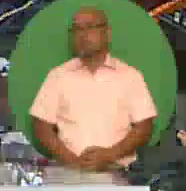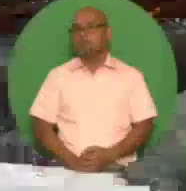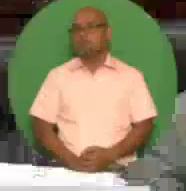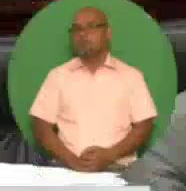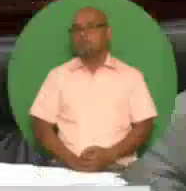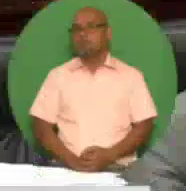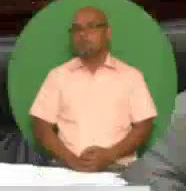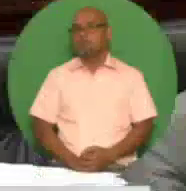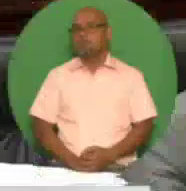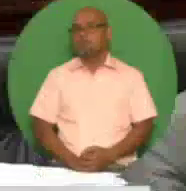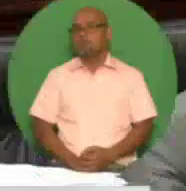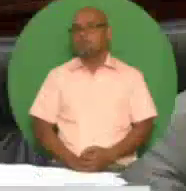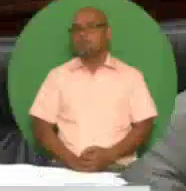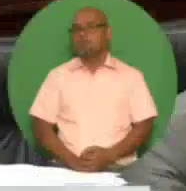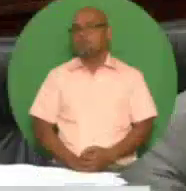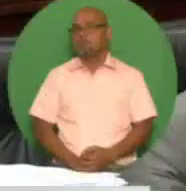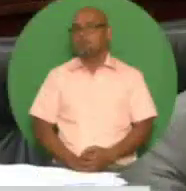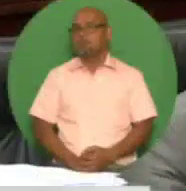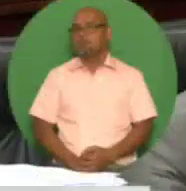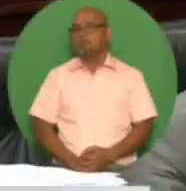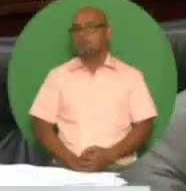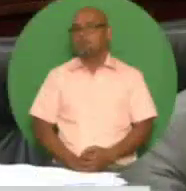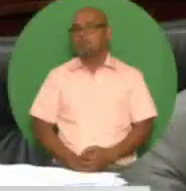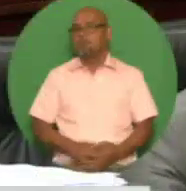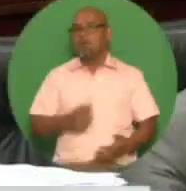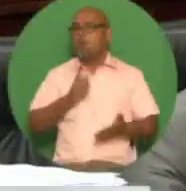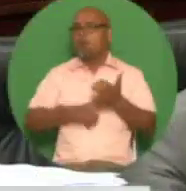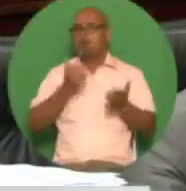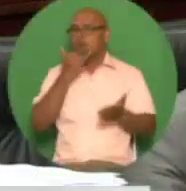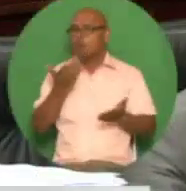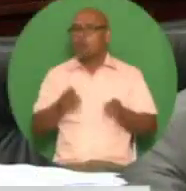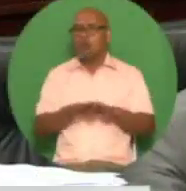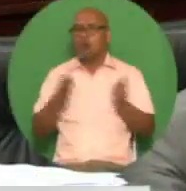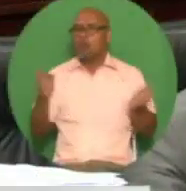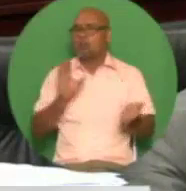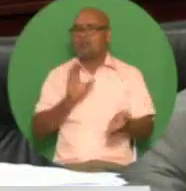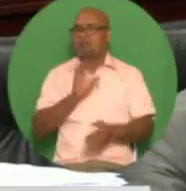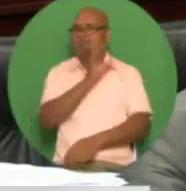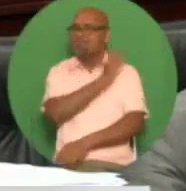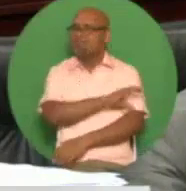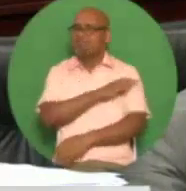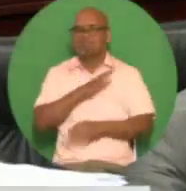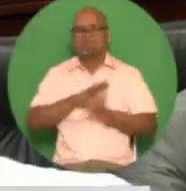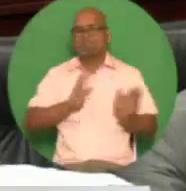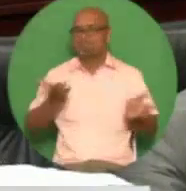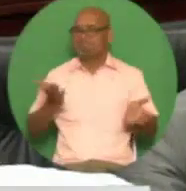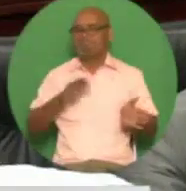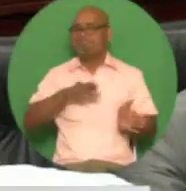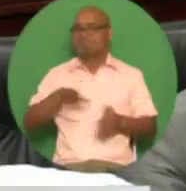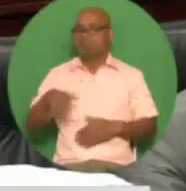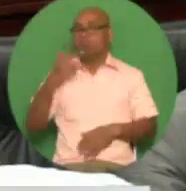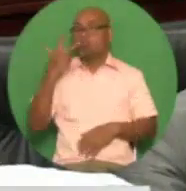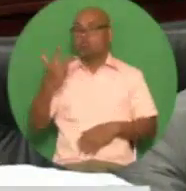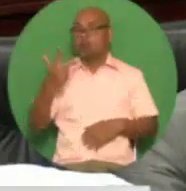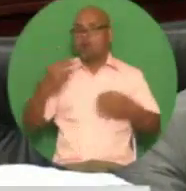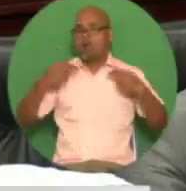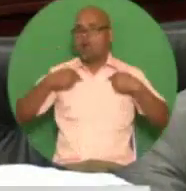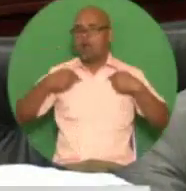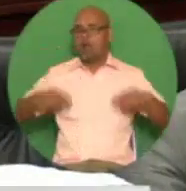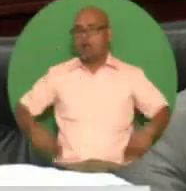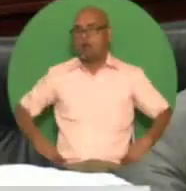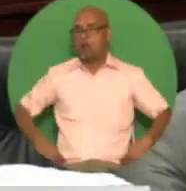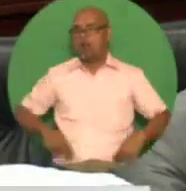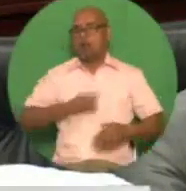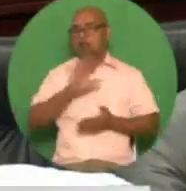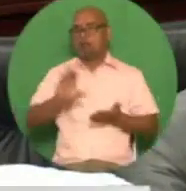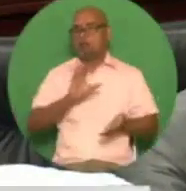know what the problem is with opening health centers 24 7. as initial step i propose that three health centers located in grand river blanche